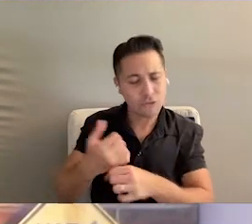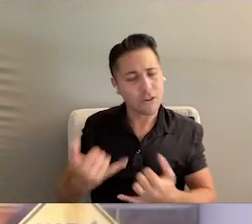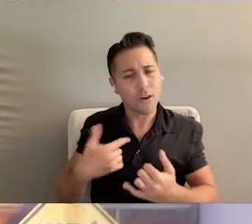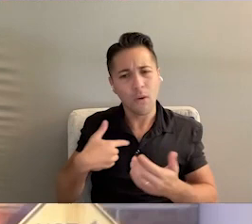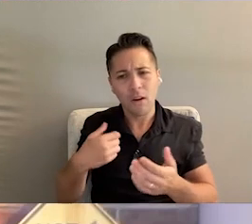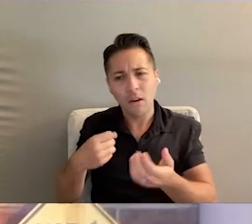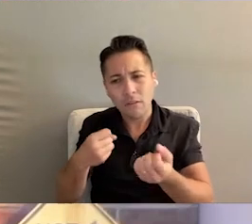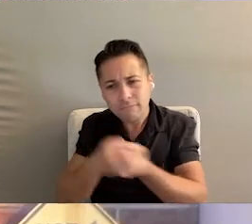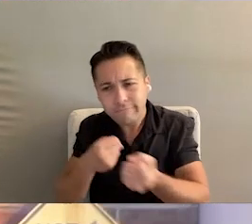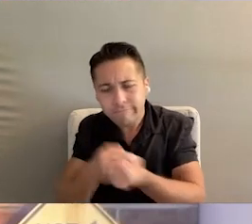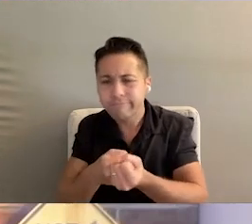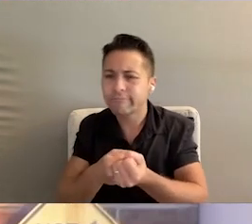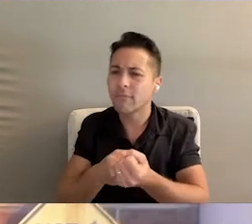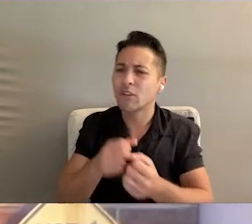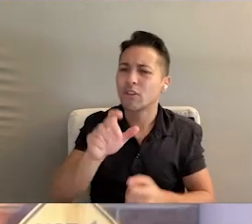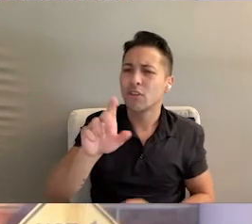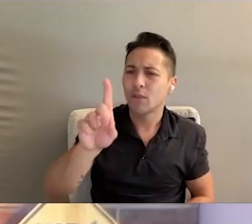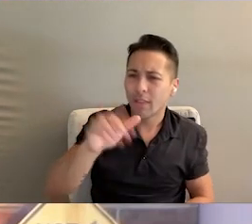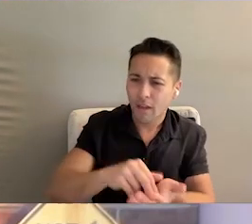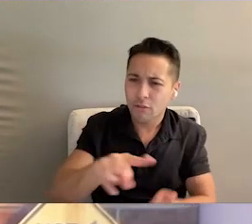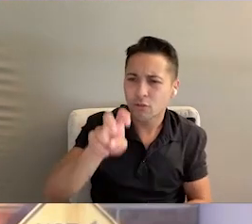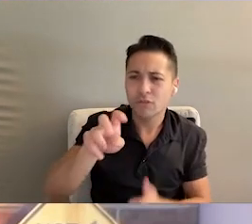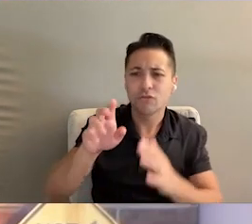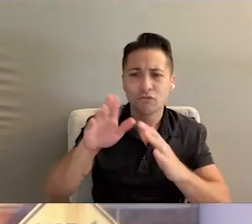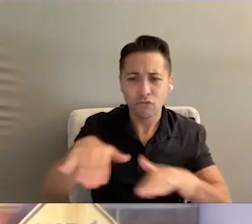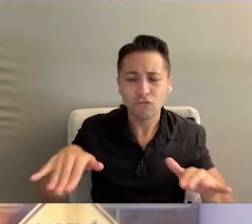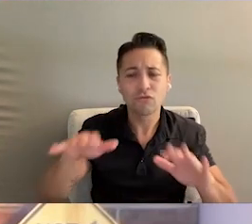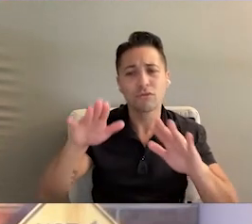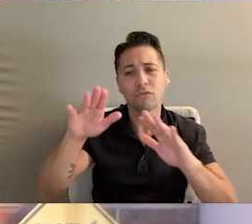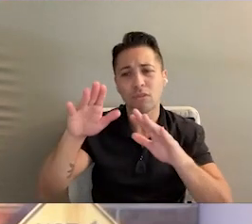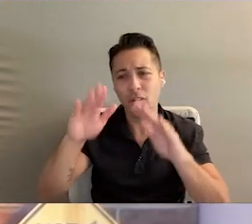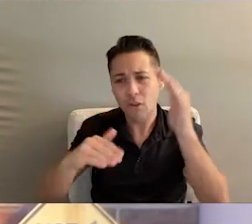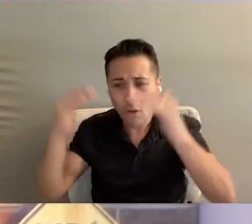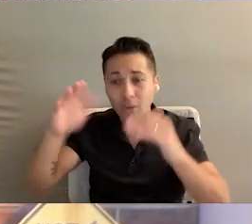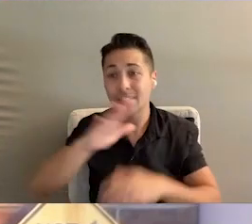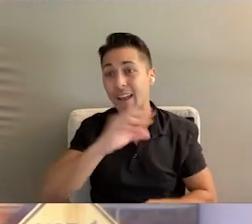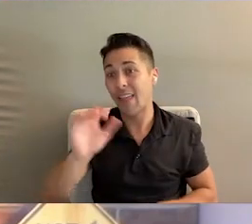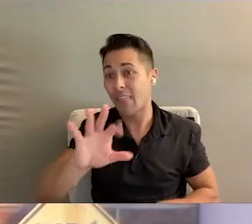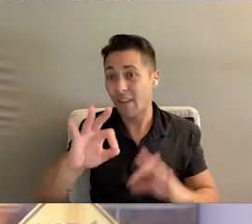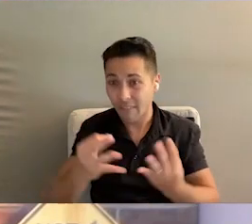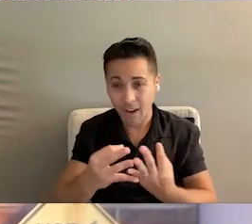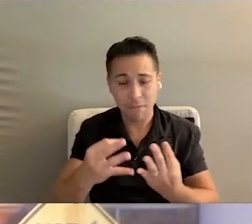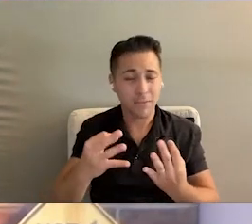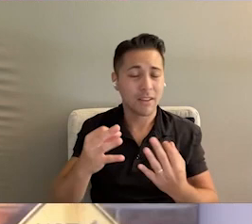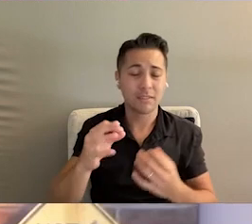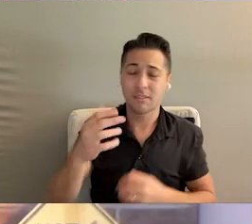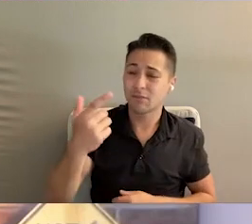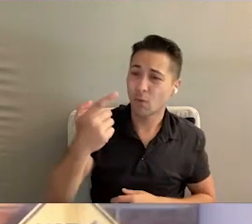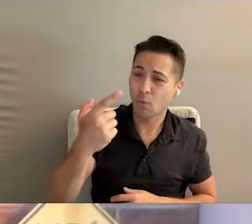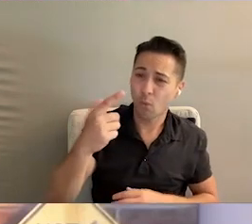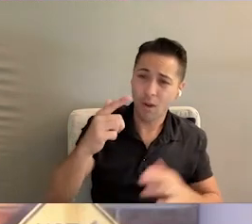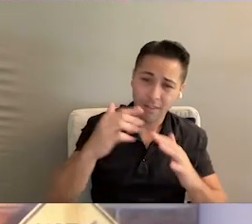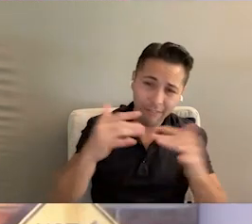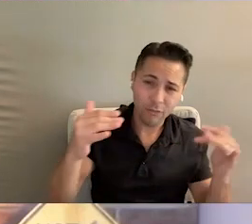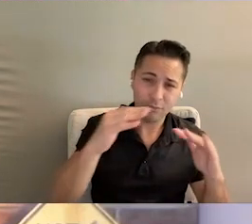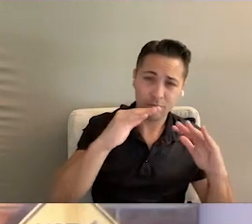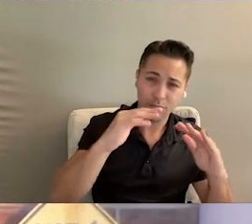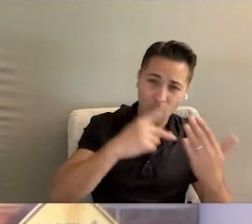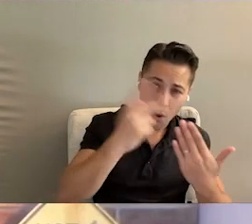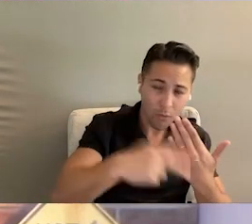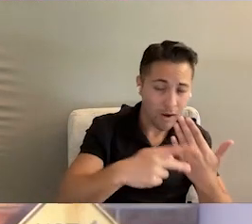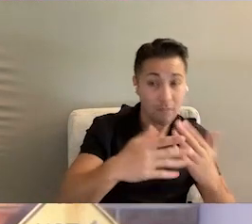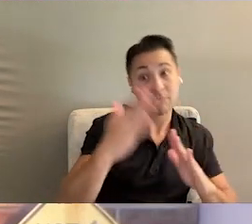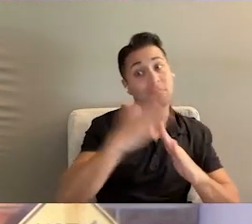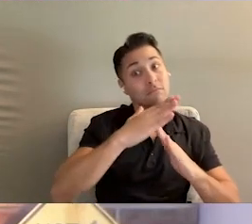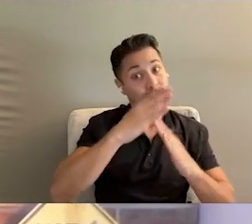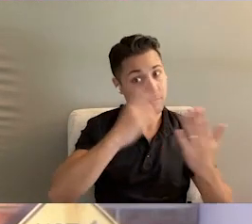serving and supporting 1,200 children, adults, and their families on an annual basis in 21 diverse programs. Cutting edge